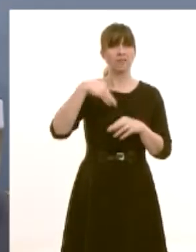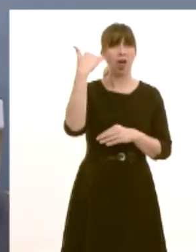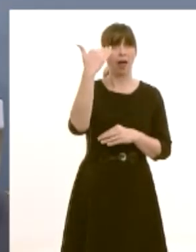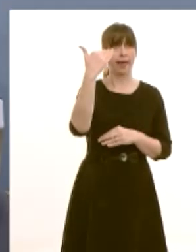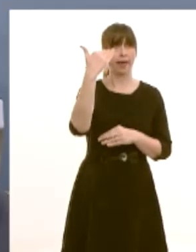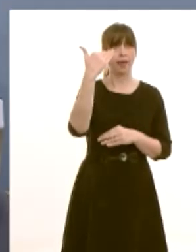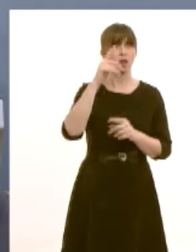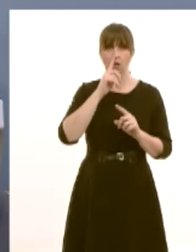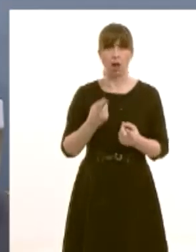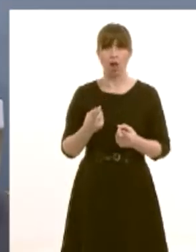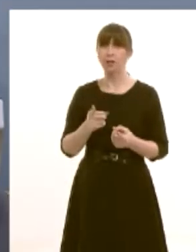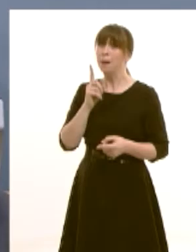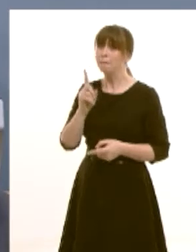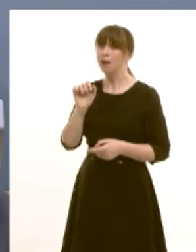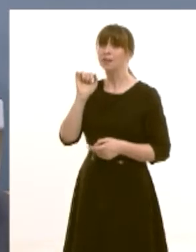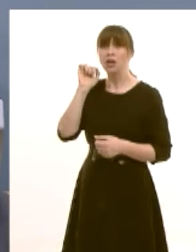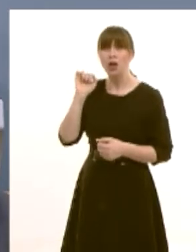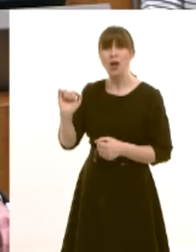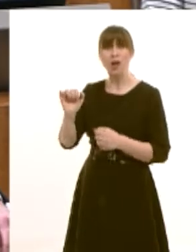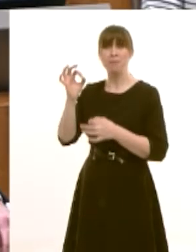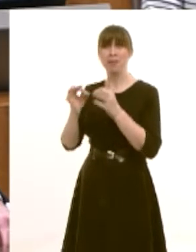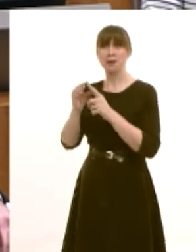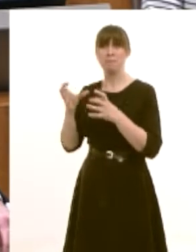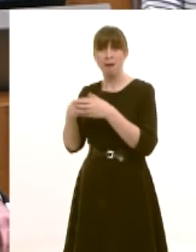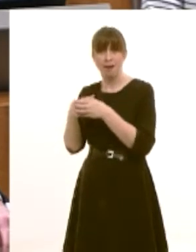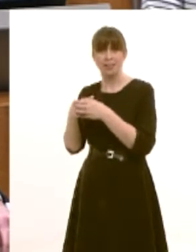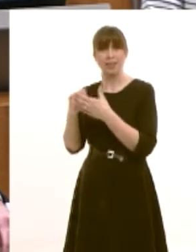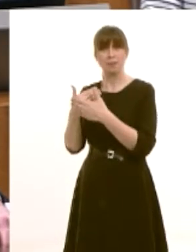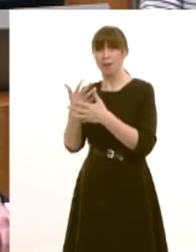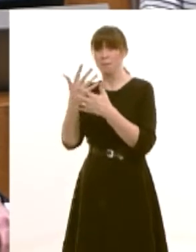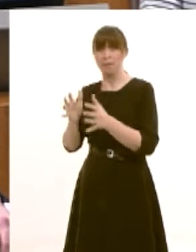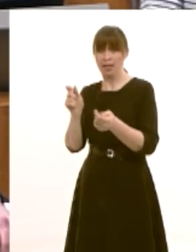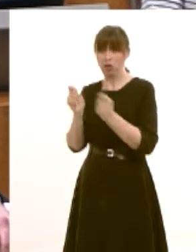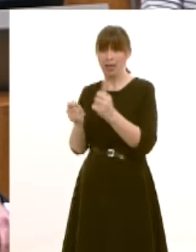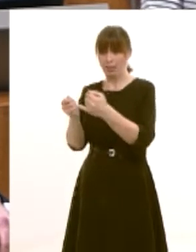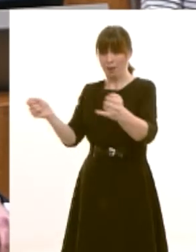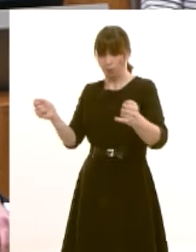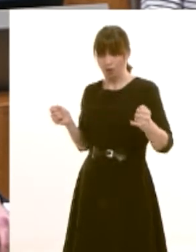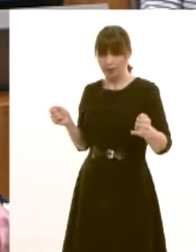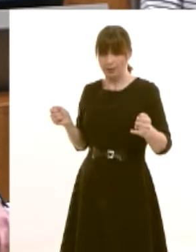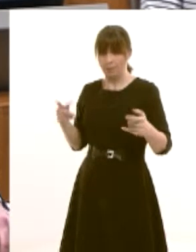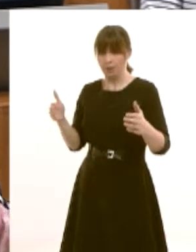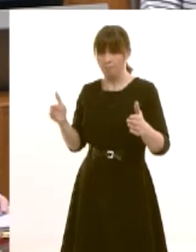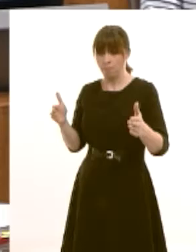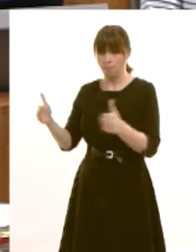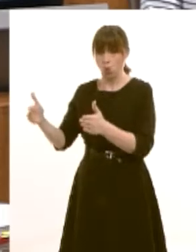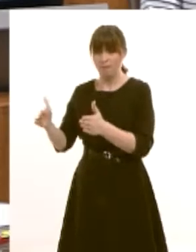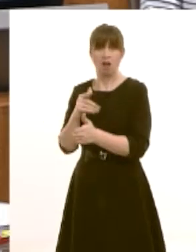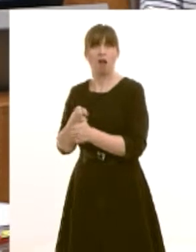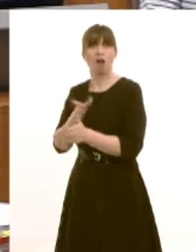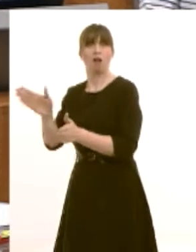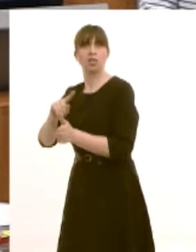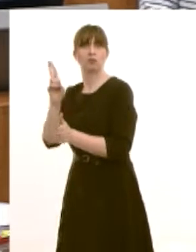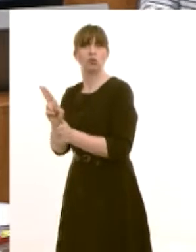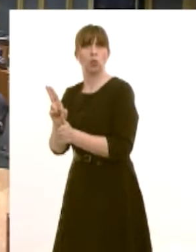her party and on the 1st of september 2011 so that clearly hasn't helped uh parents in that part of carliff jenny rathbone